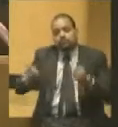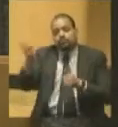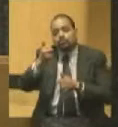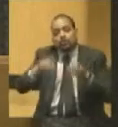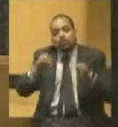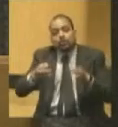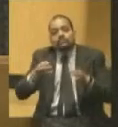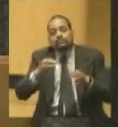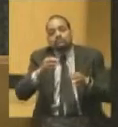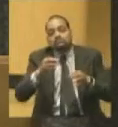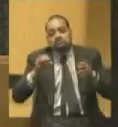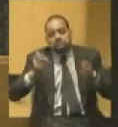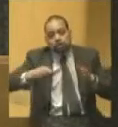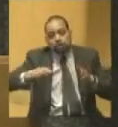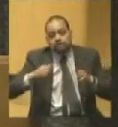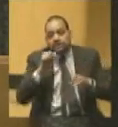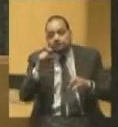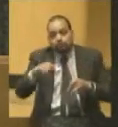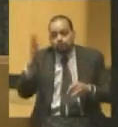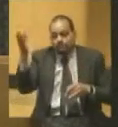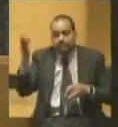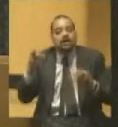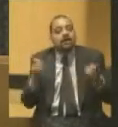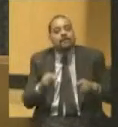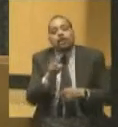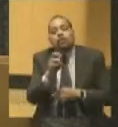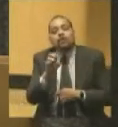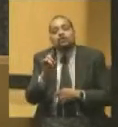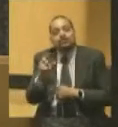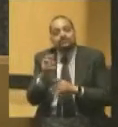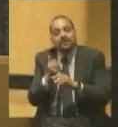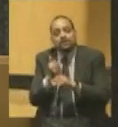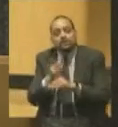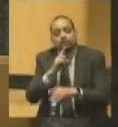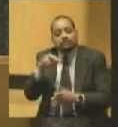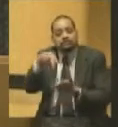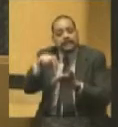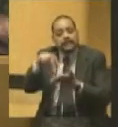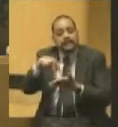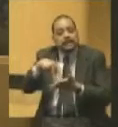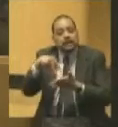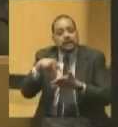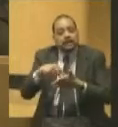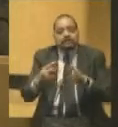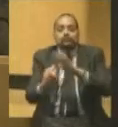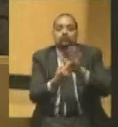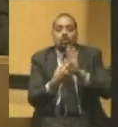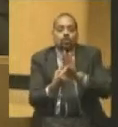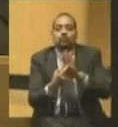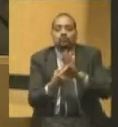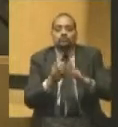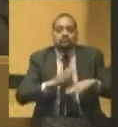Woodward, though, would just stand there. And he would represent the judiciary that would protect